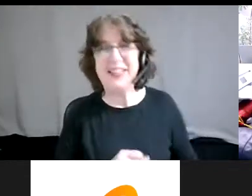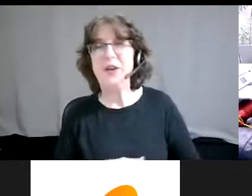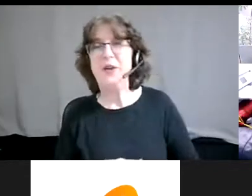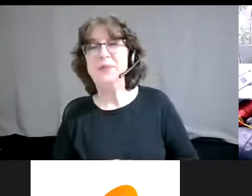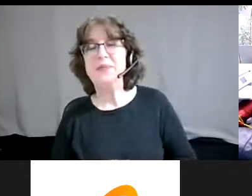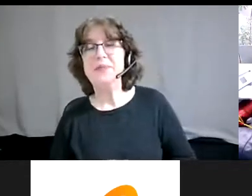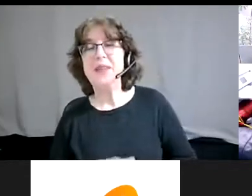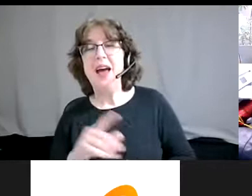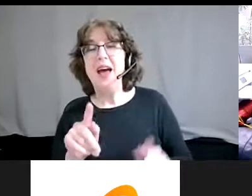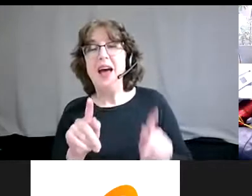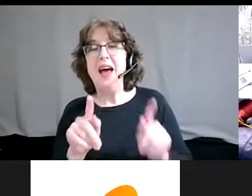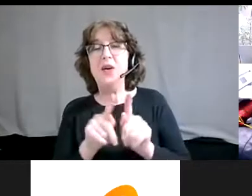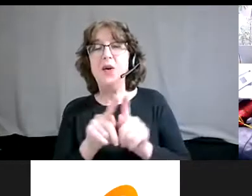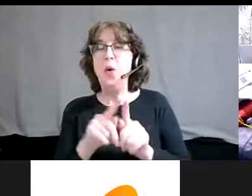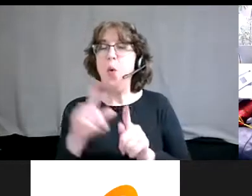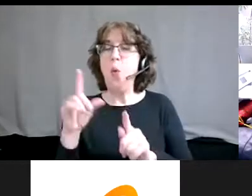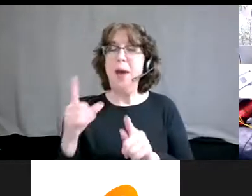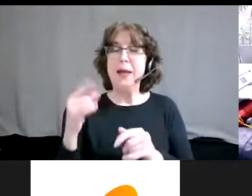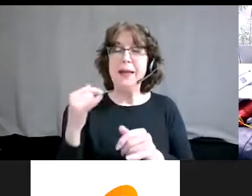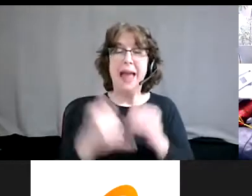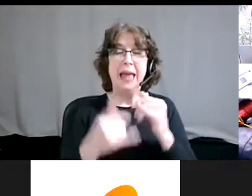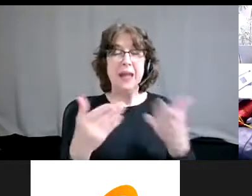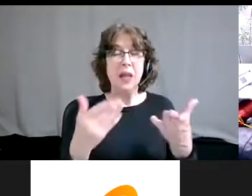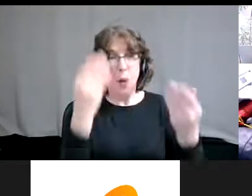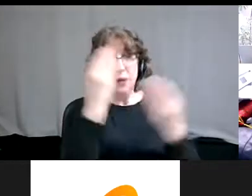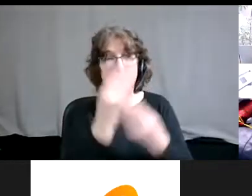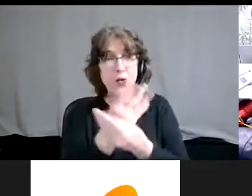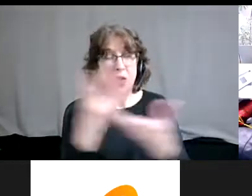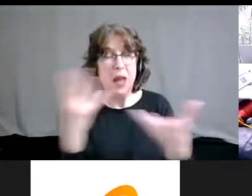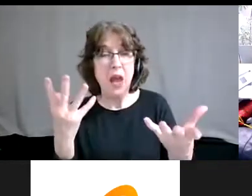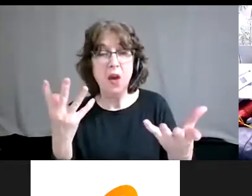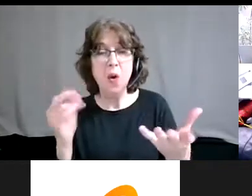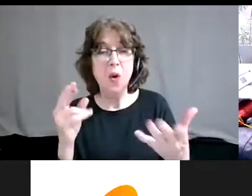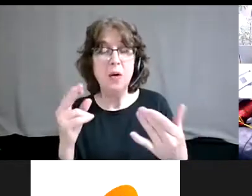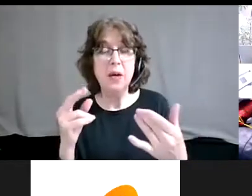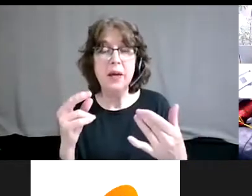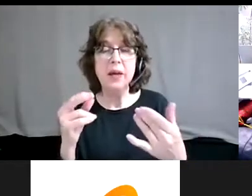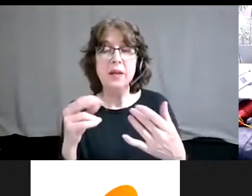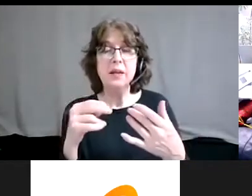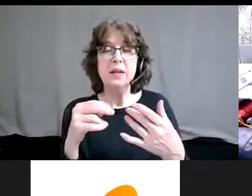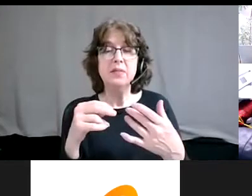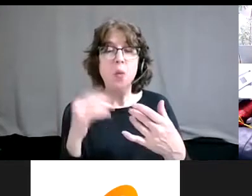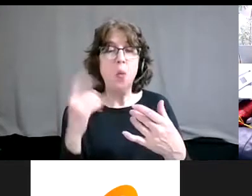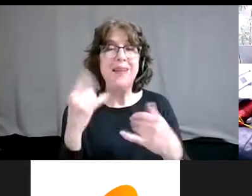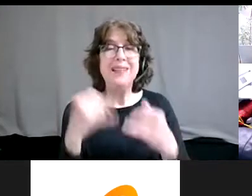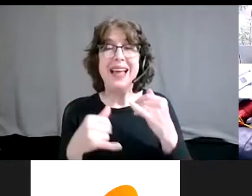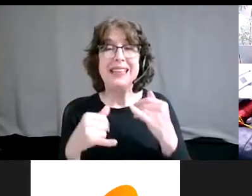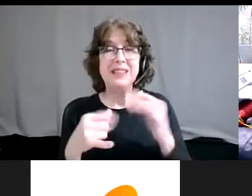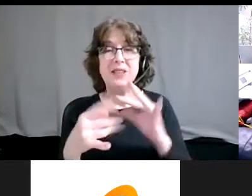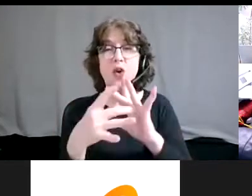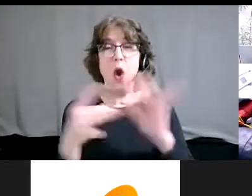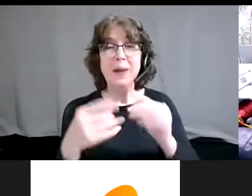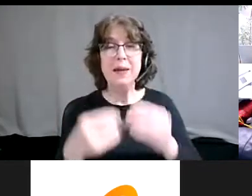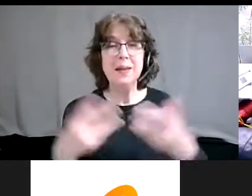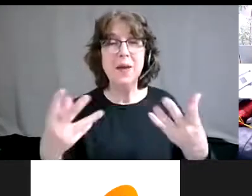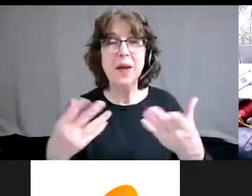I just wanted to know, is there one last thing that you want to share at all or one last parting comment before